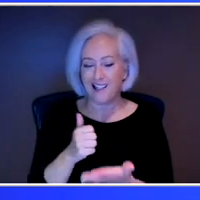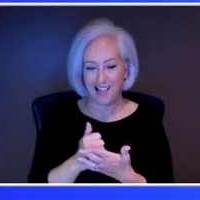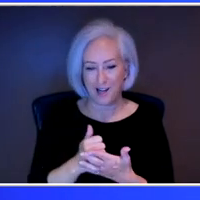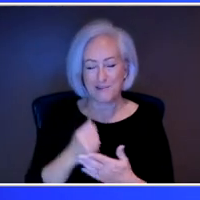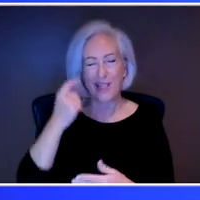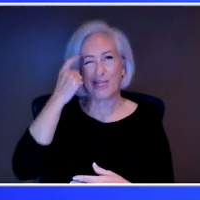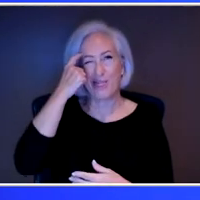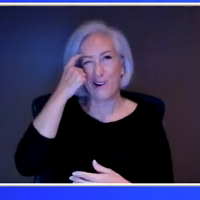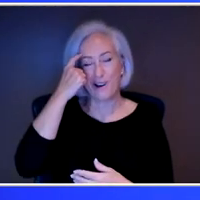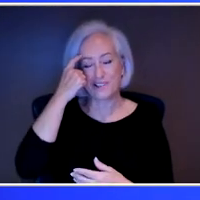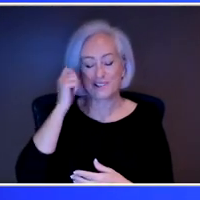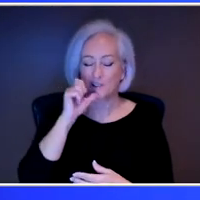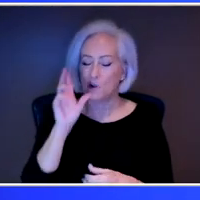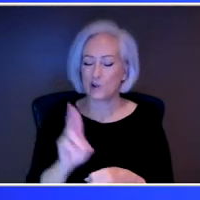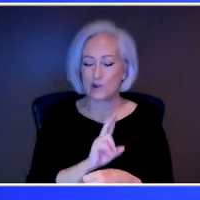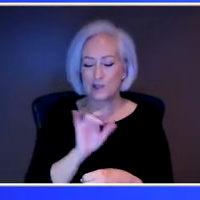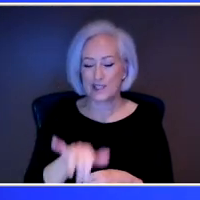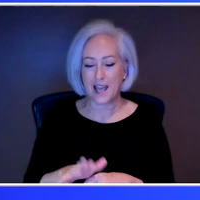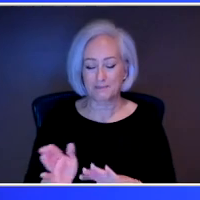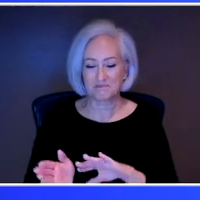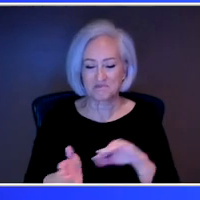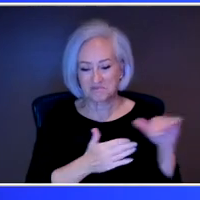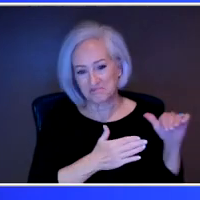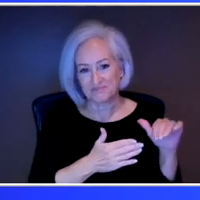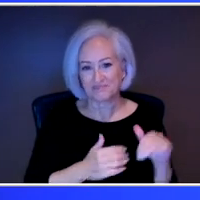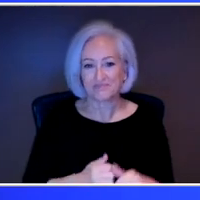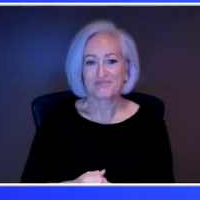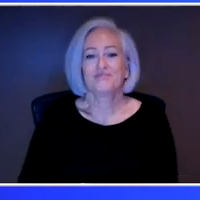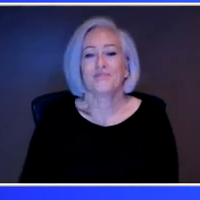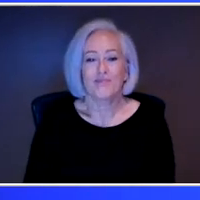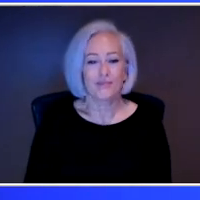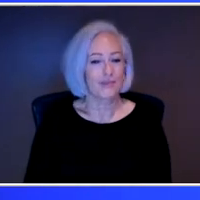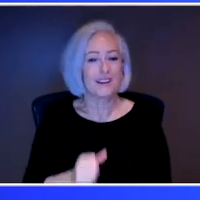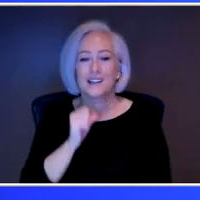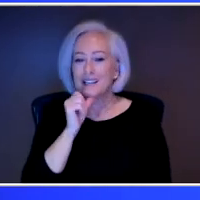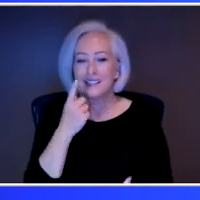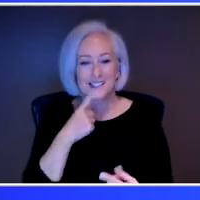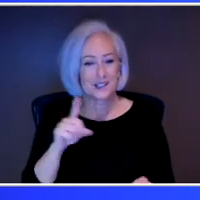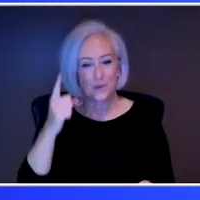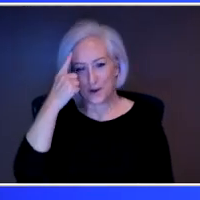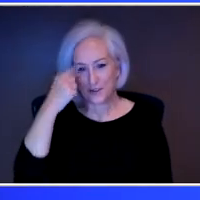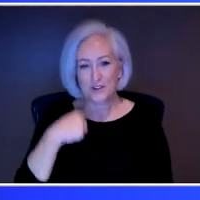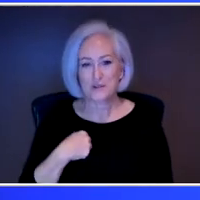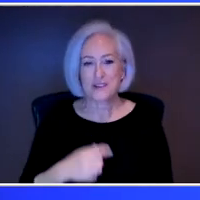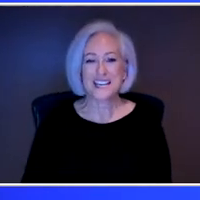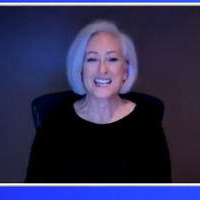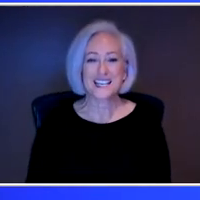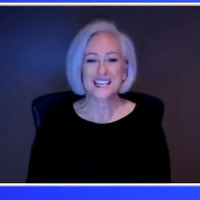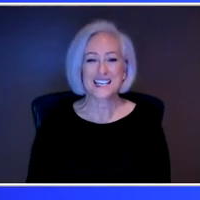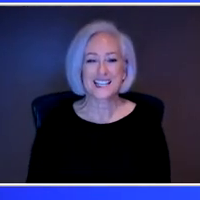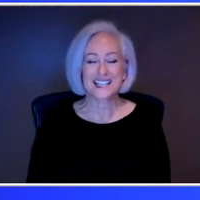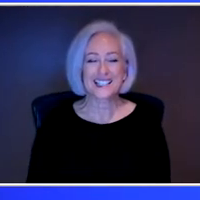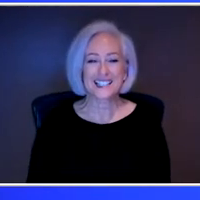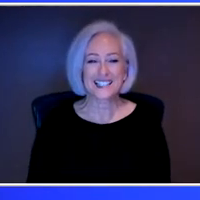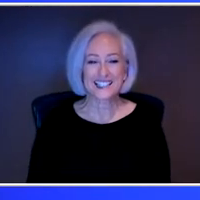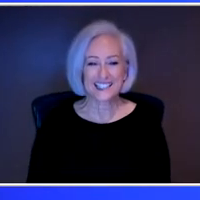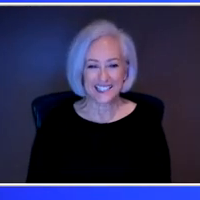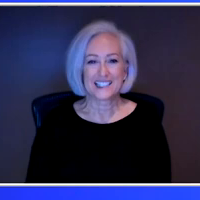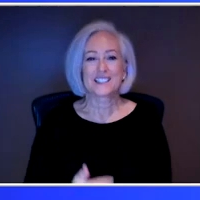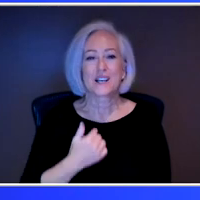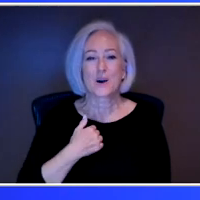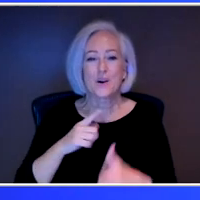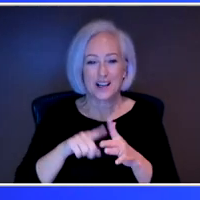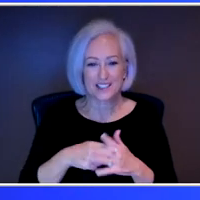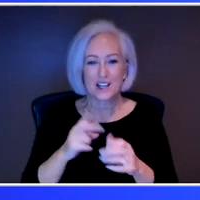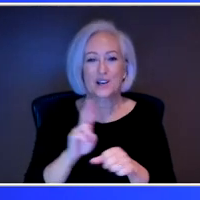don't use it. So that didn't work out very well for me. And so I started using it daily,